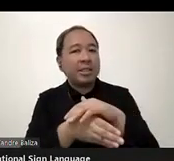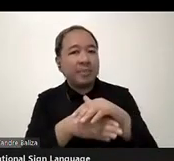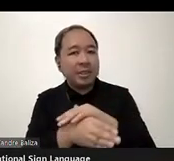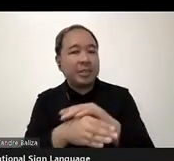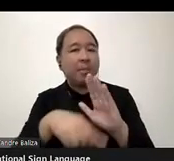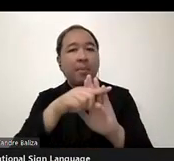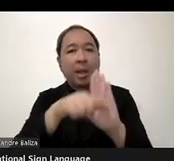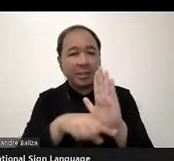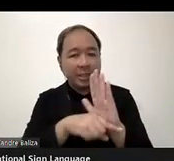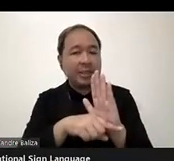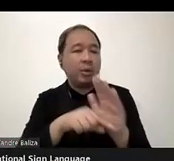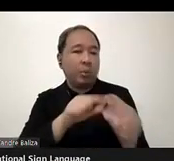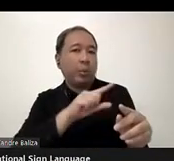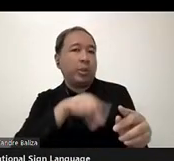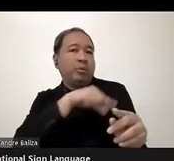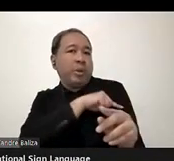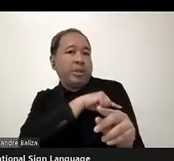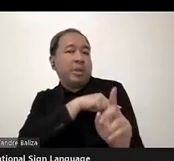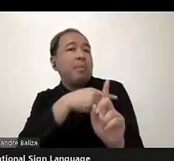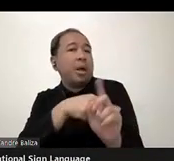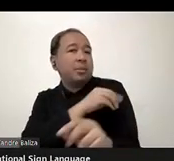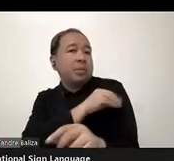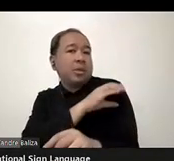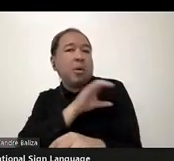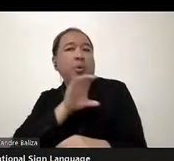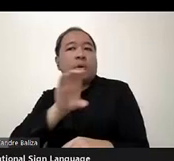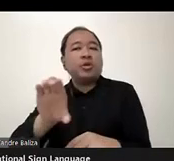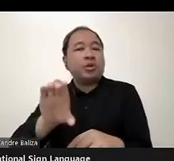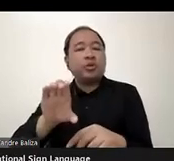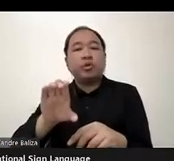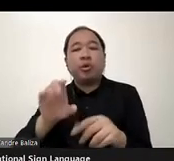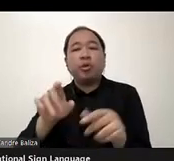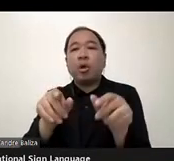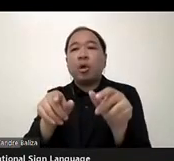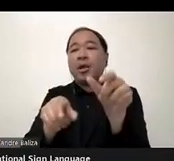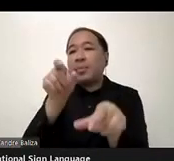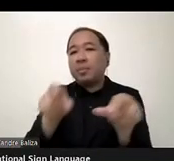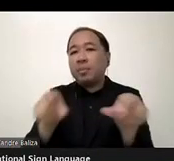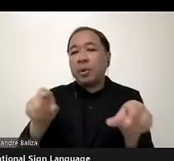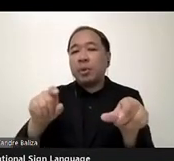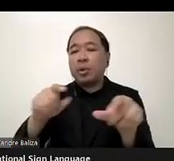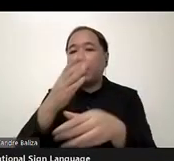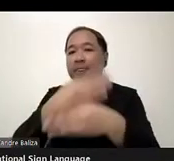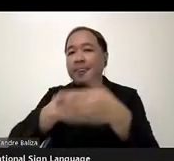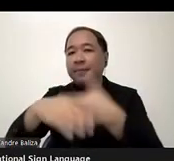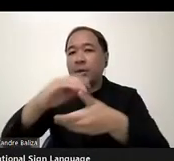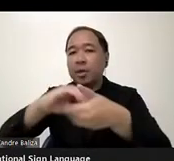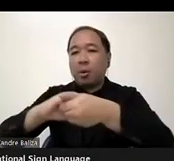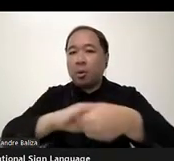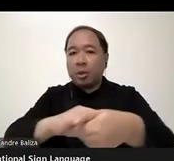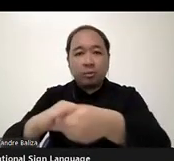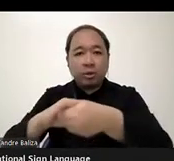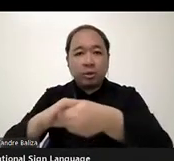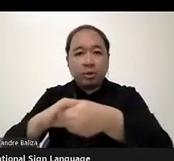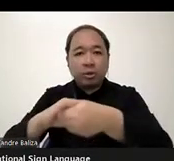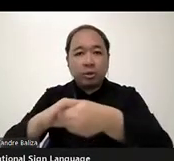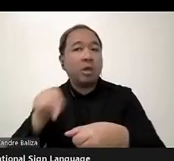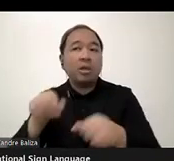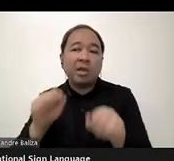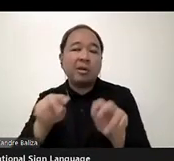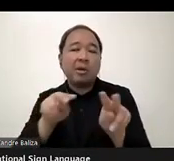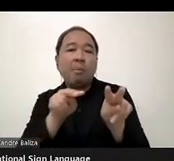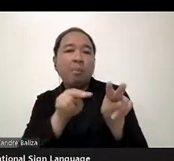need to empower organization of persons with disability in this topic so that they can push and monitor